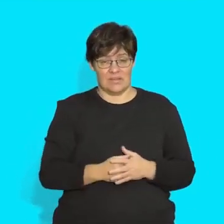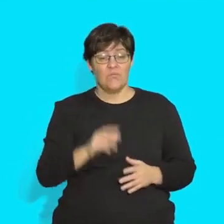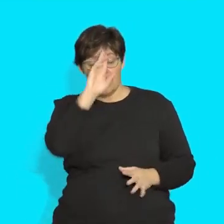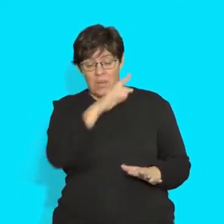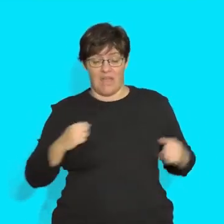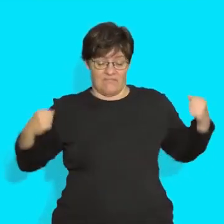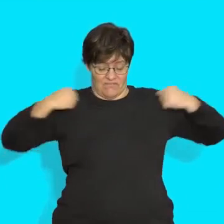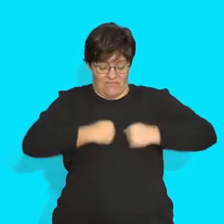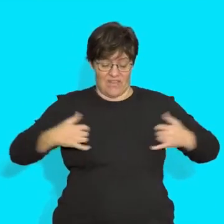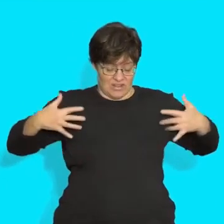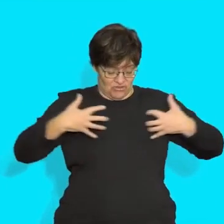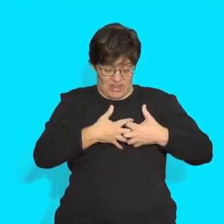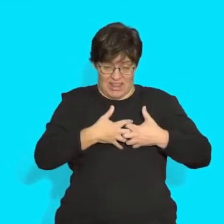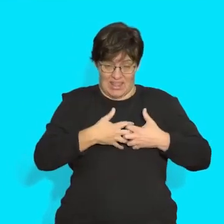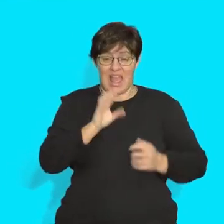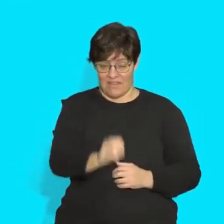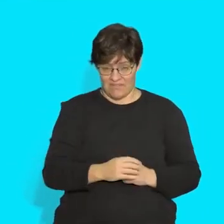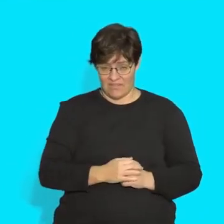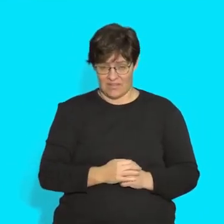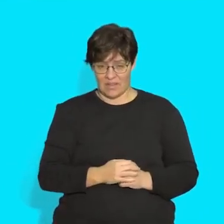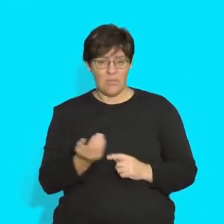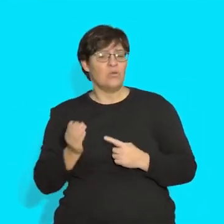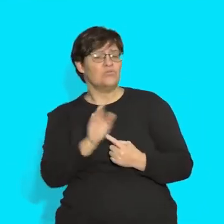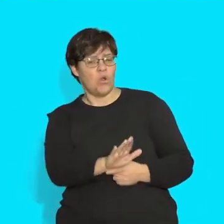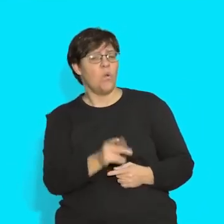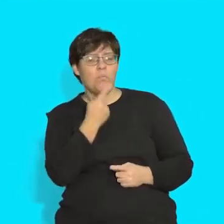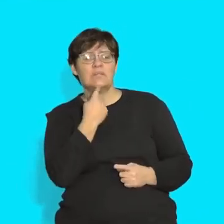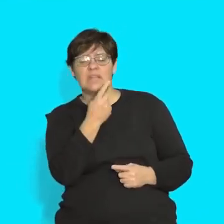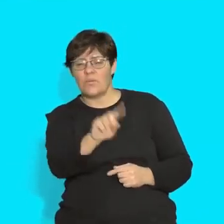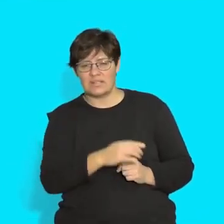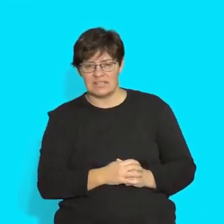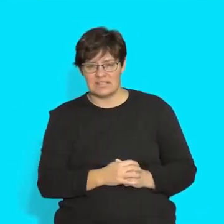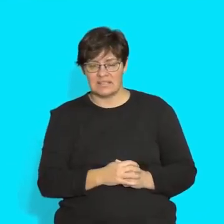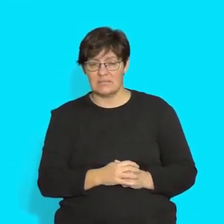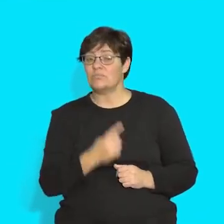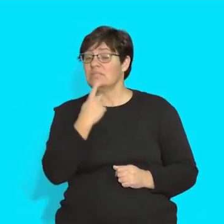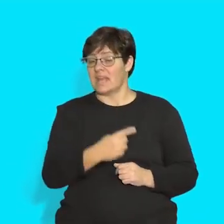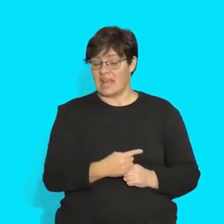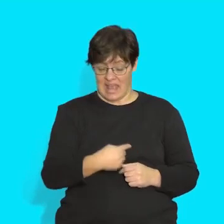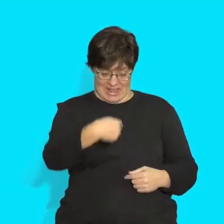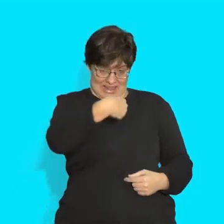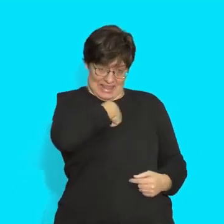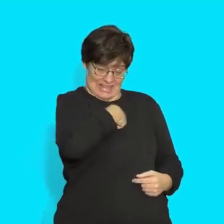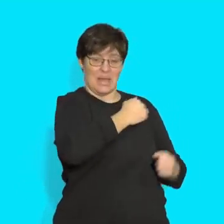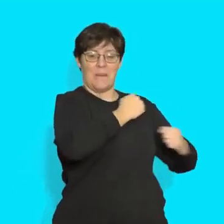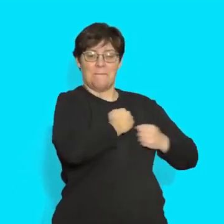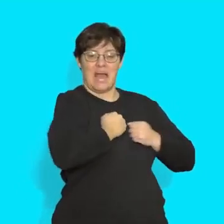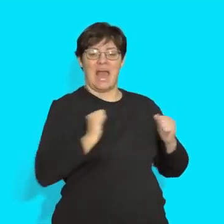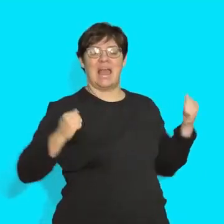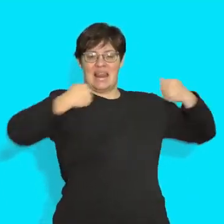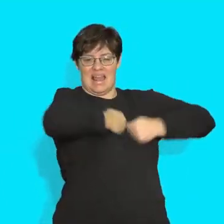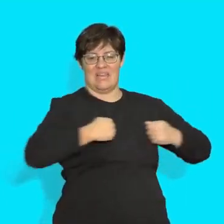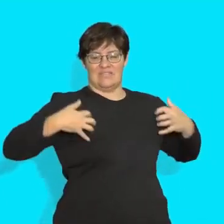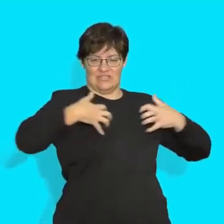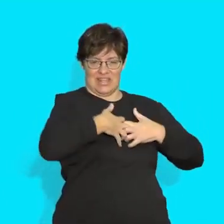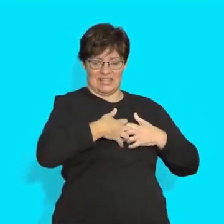If I show you my life jacket, what will I say? Repeat after me. This is my life jacket.